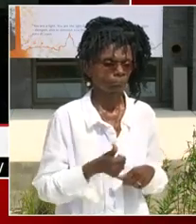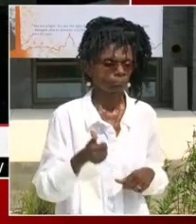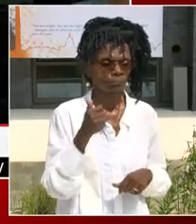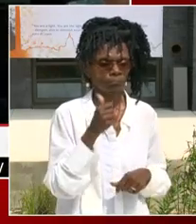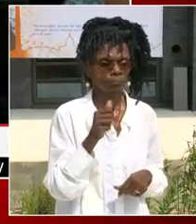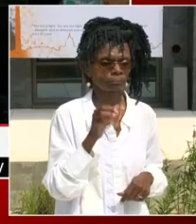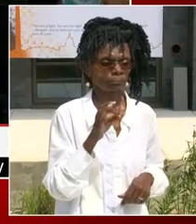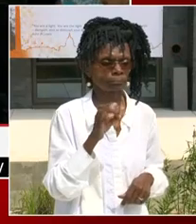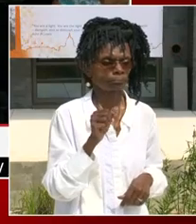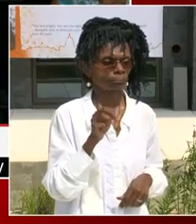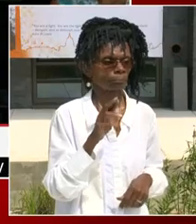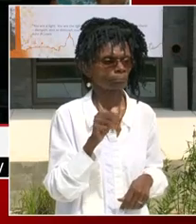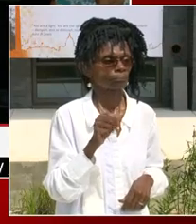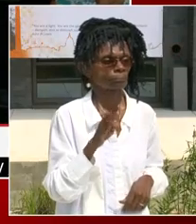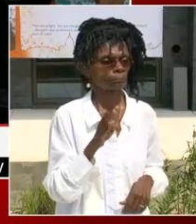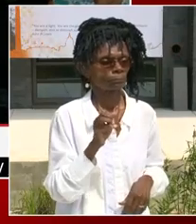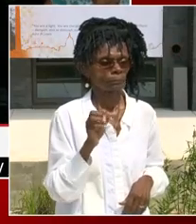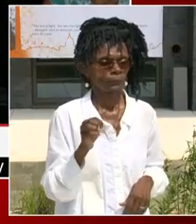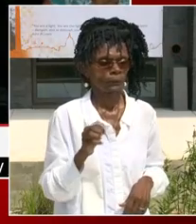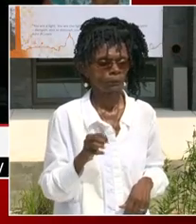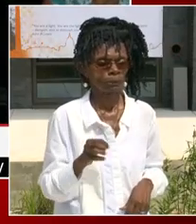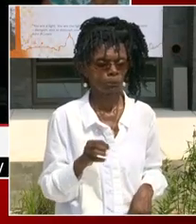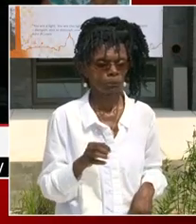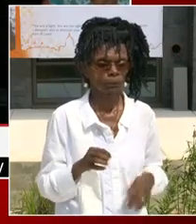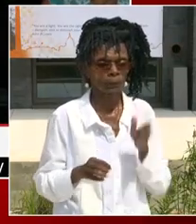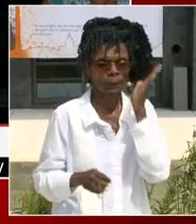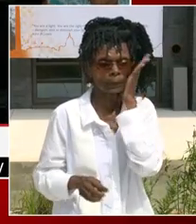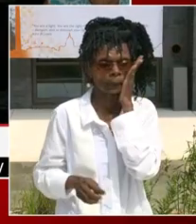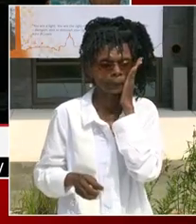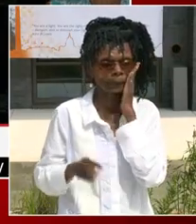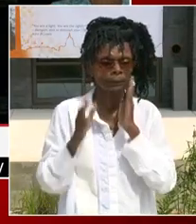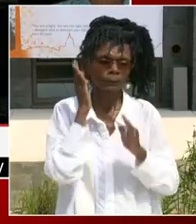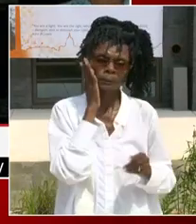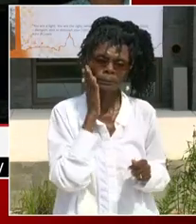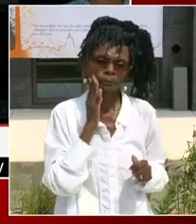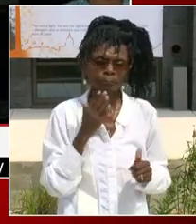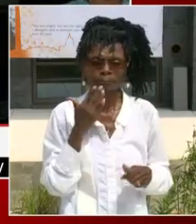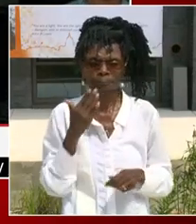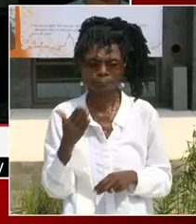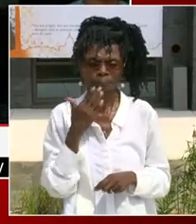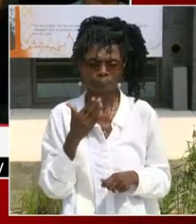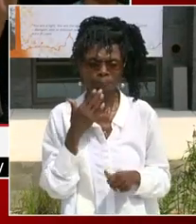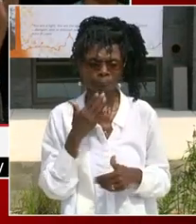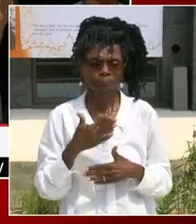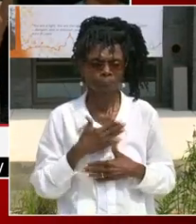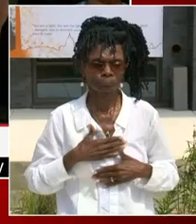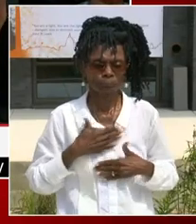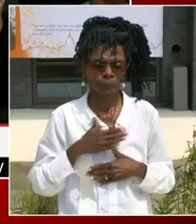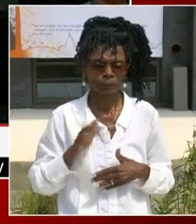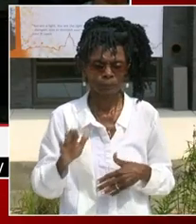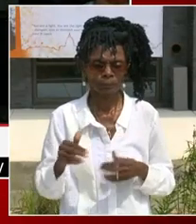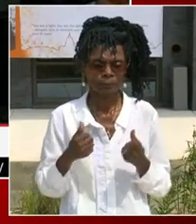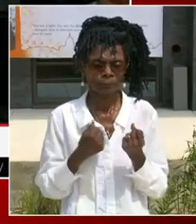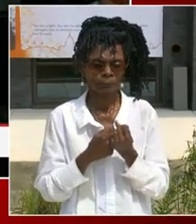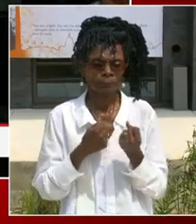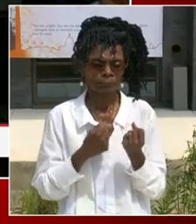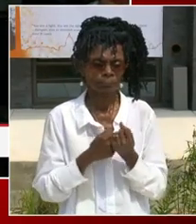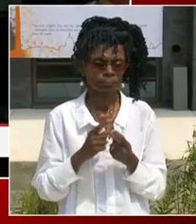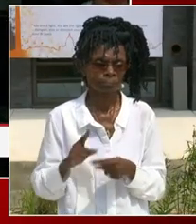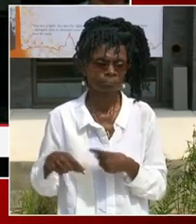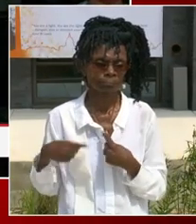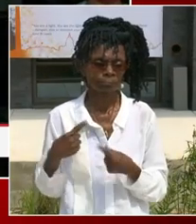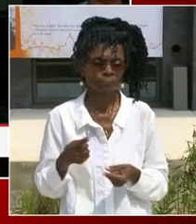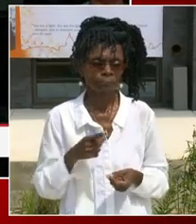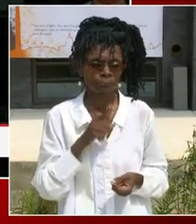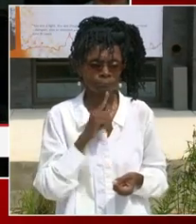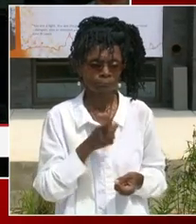Thank you, Mayor Bowser. Thank Again, we appreciate your investment in our public schools. This is a world-class facility. It is